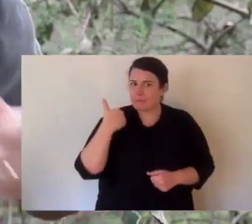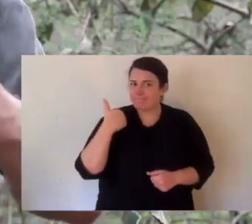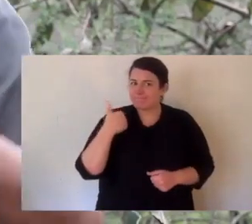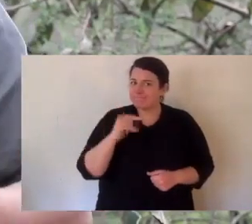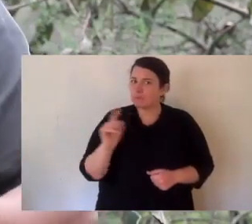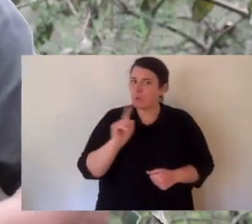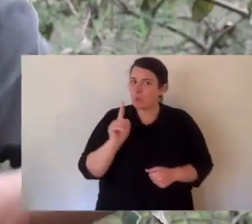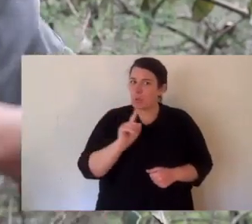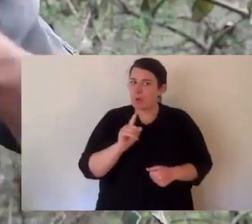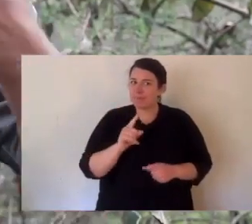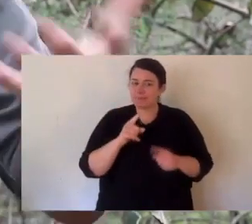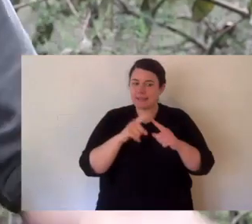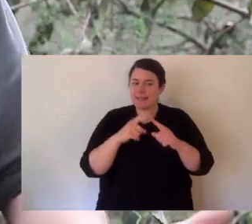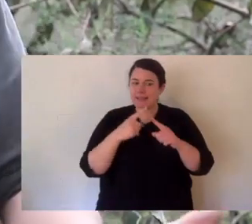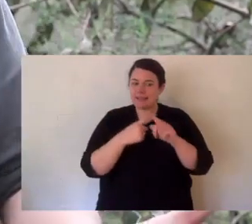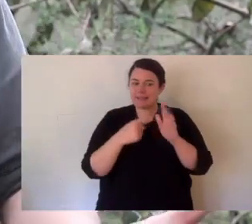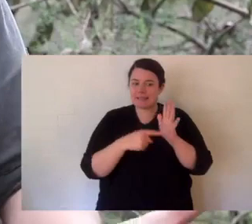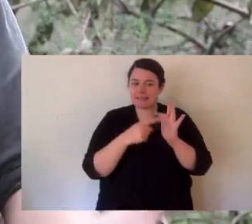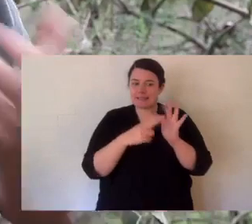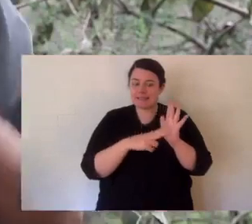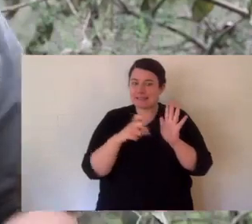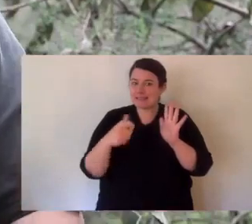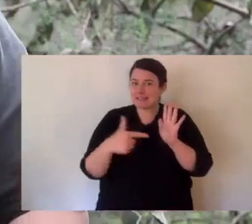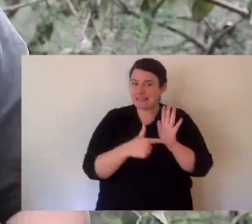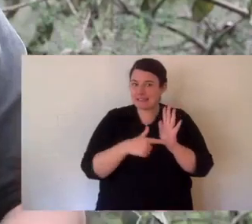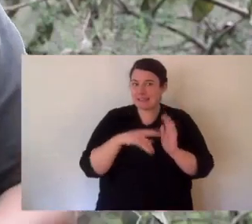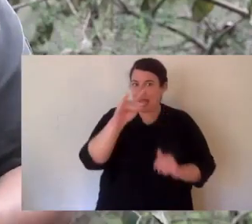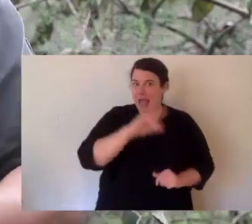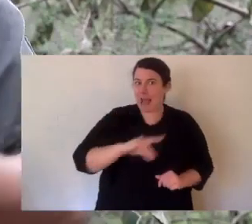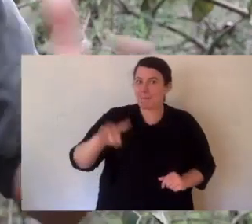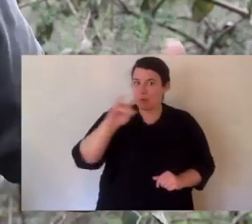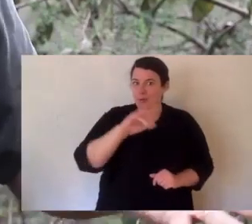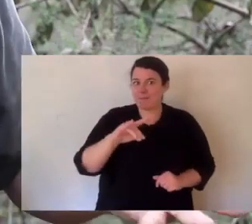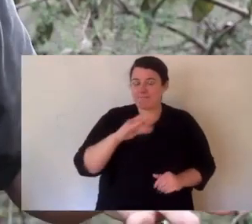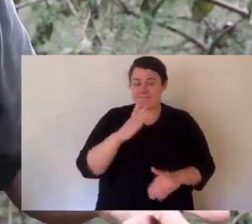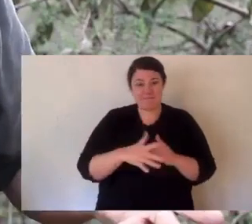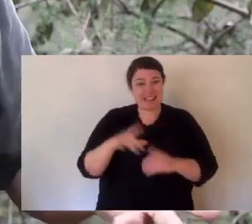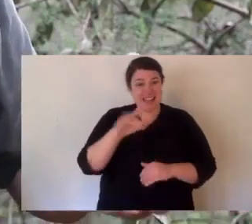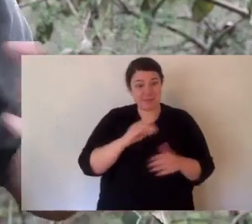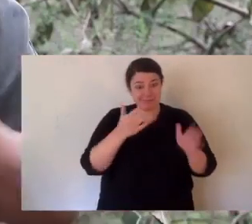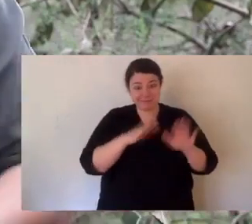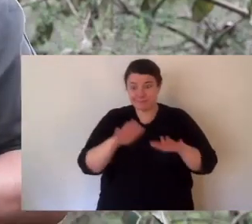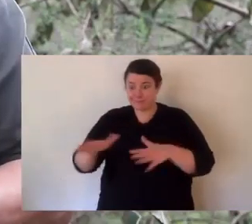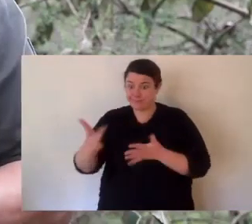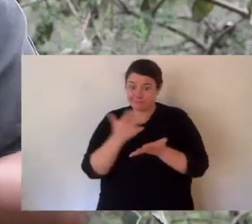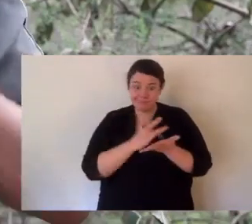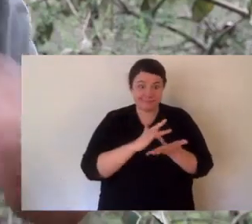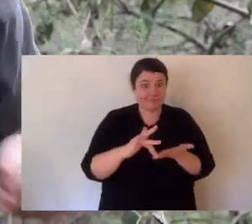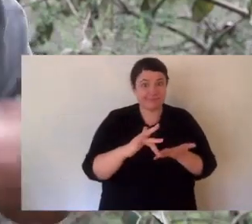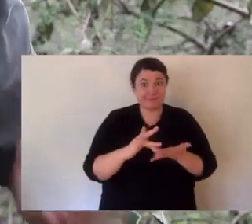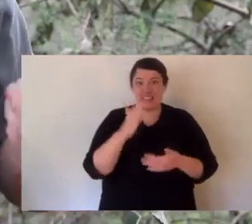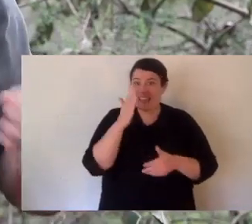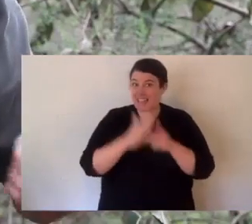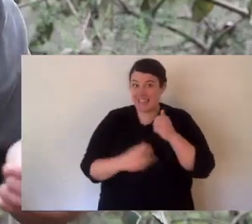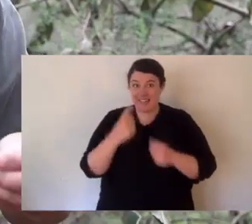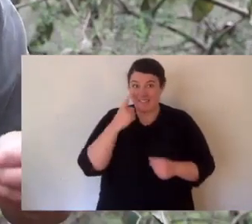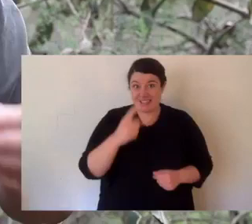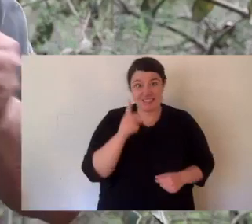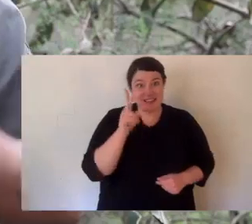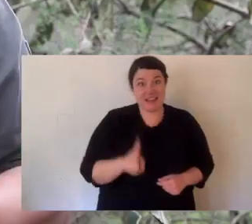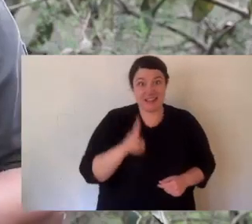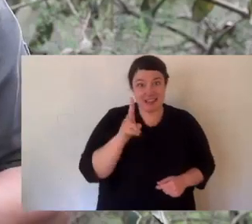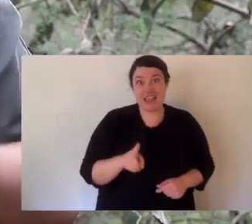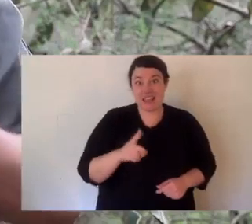and it's an extinct species. Now that's a species that's been wiped off the face of the earth and will likely never be seen again.